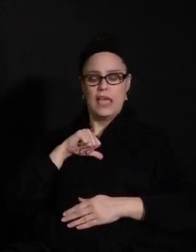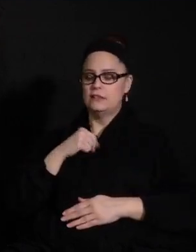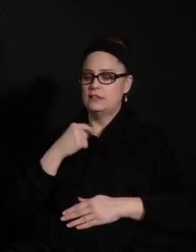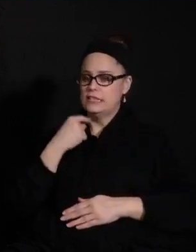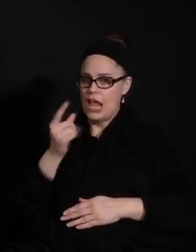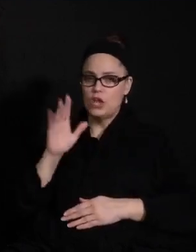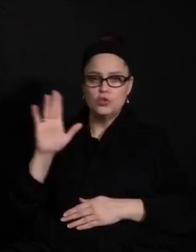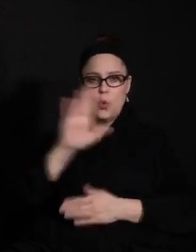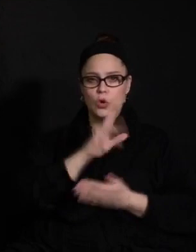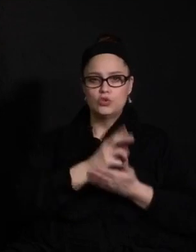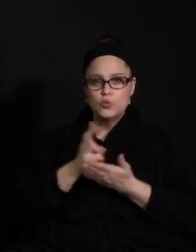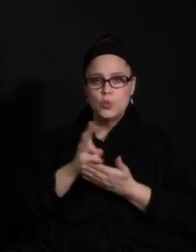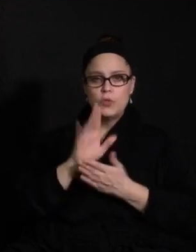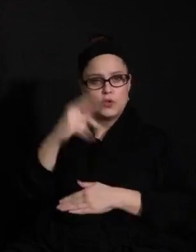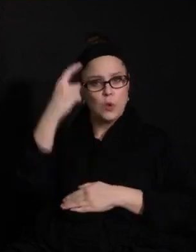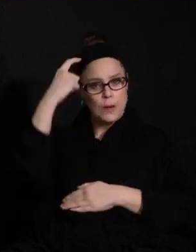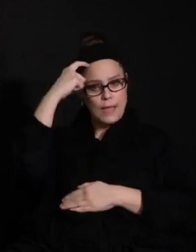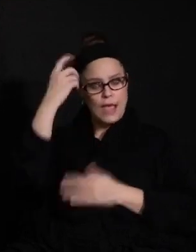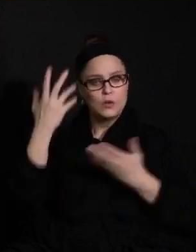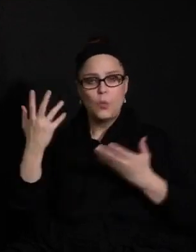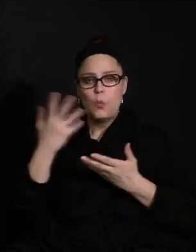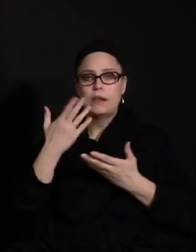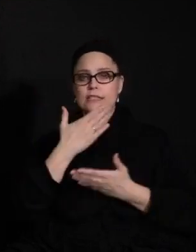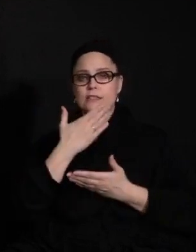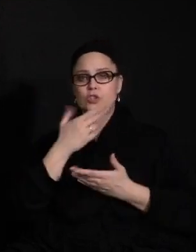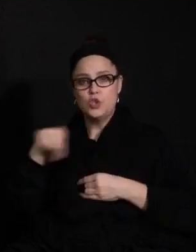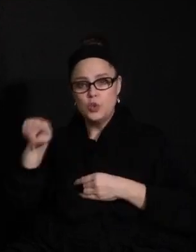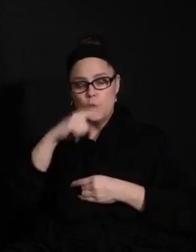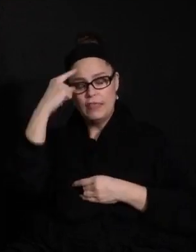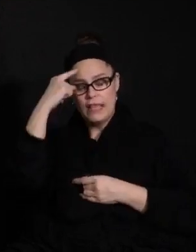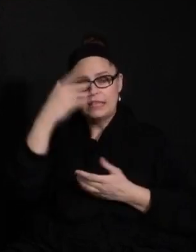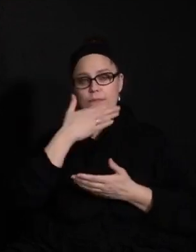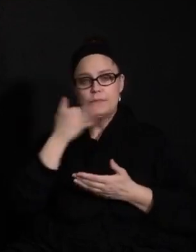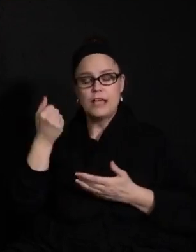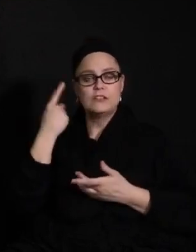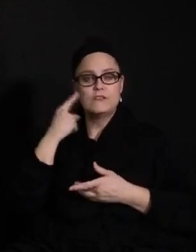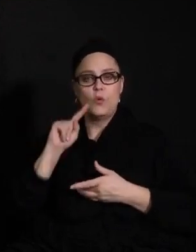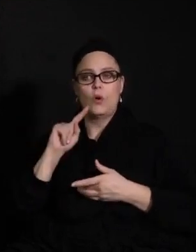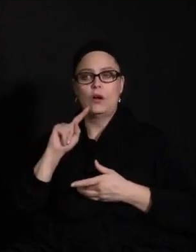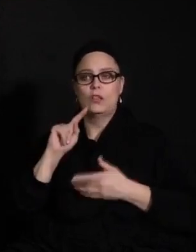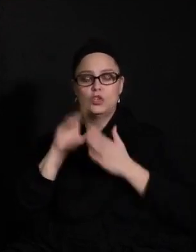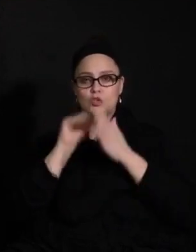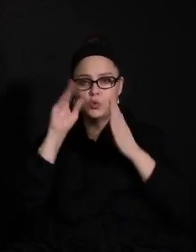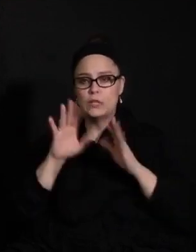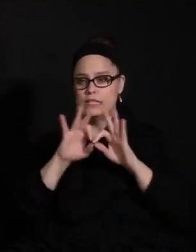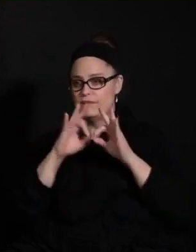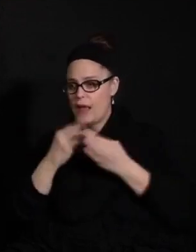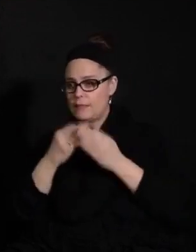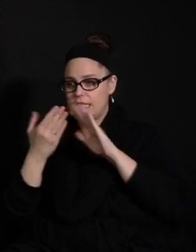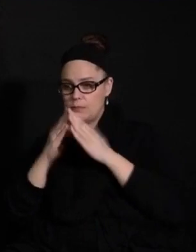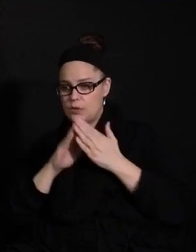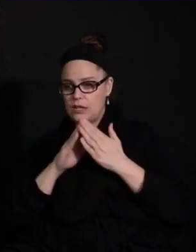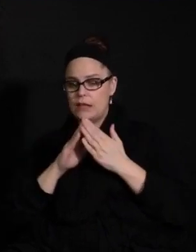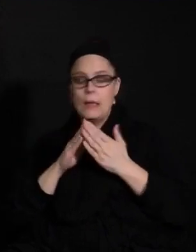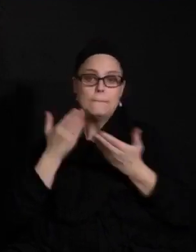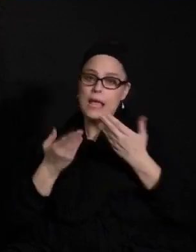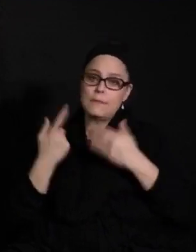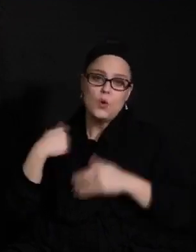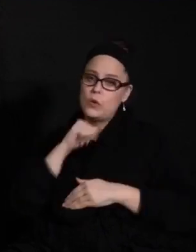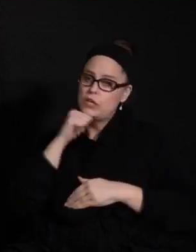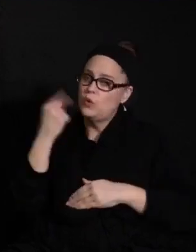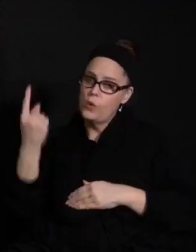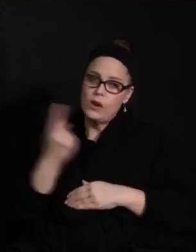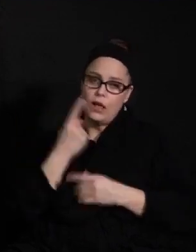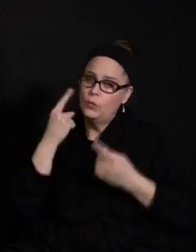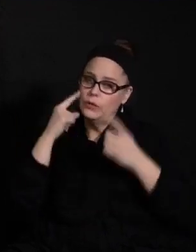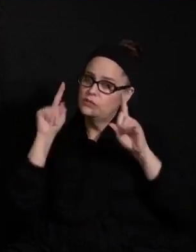in what you believe is the best for students, for families and for your community. And for that, I'm grateful. It doesn't mean that we're always going to agree. But